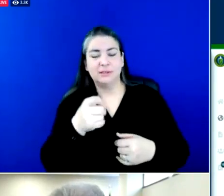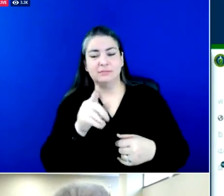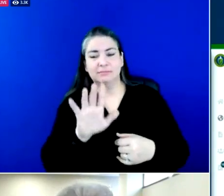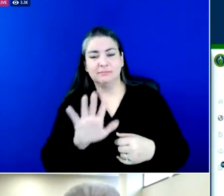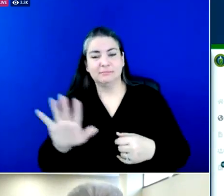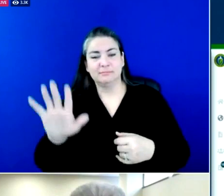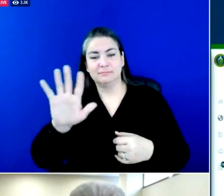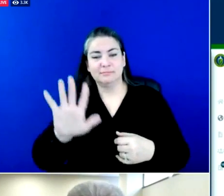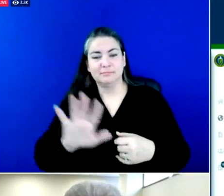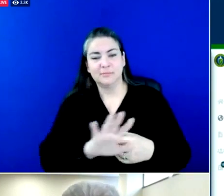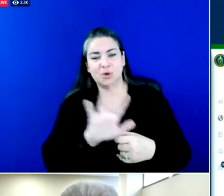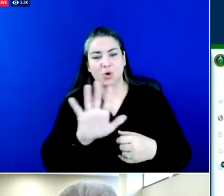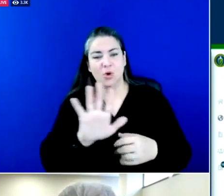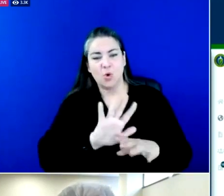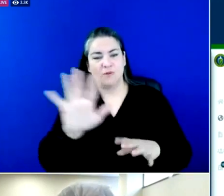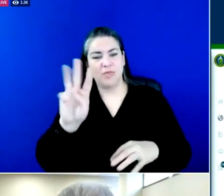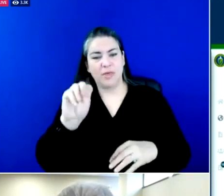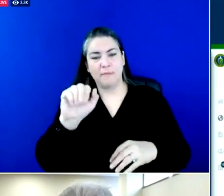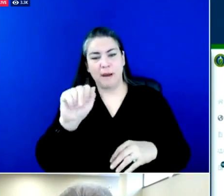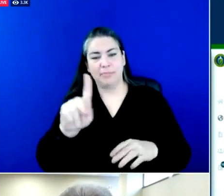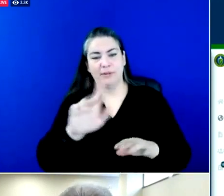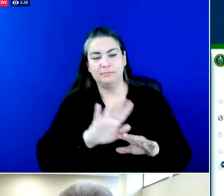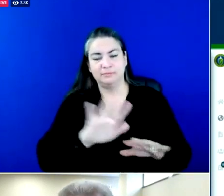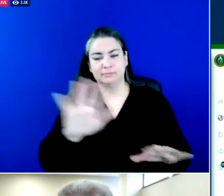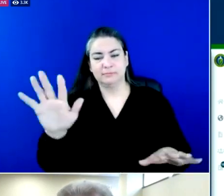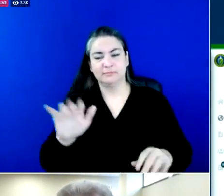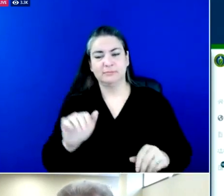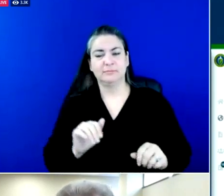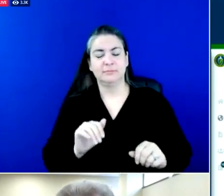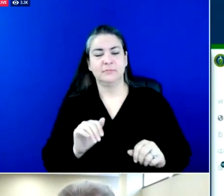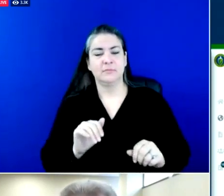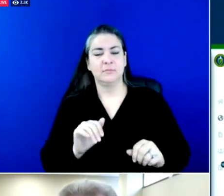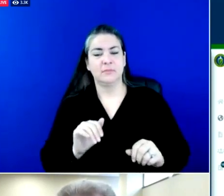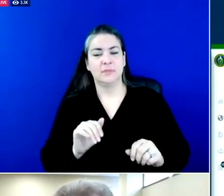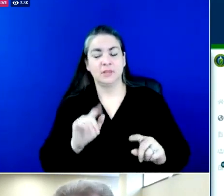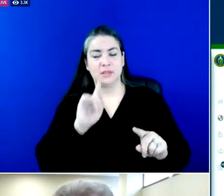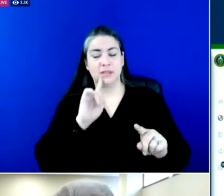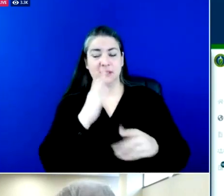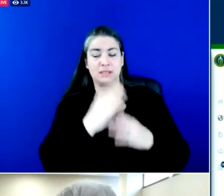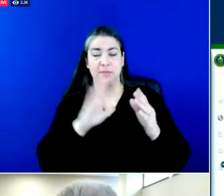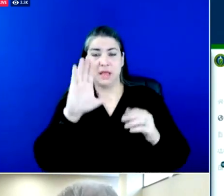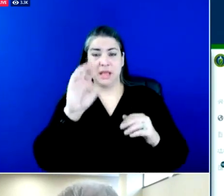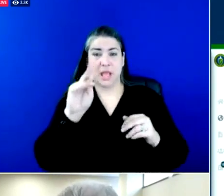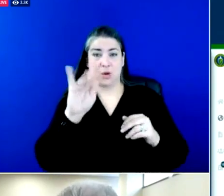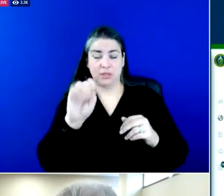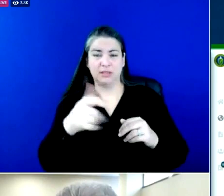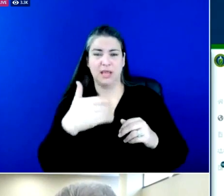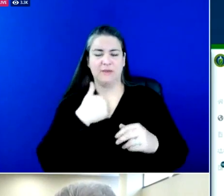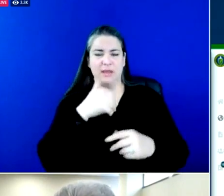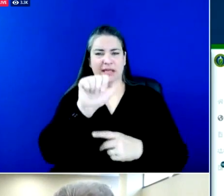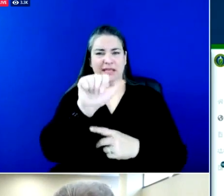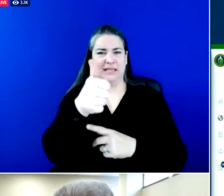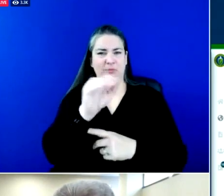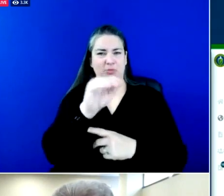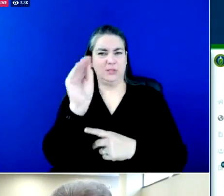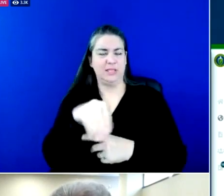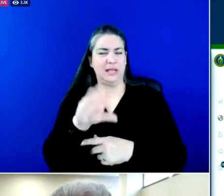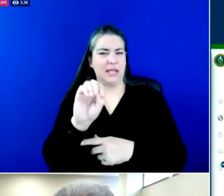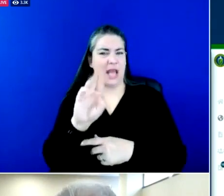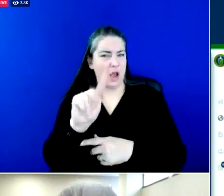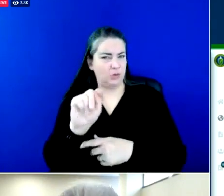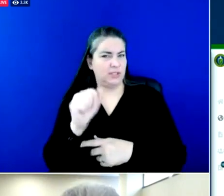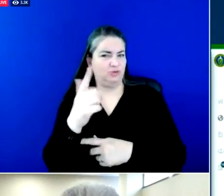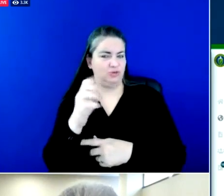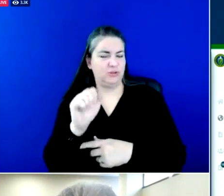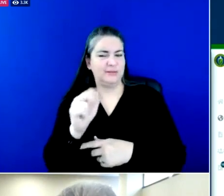across the map. Uh the the following counties have at least a 10 percent outage uh in their county. can see by the